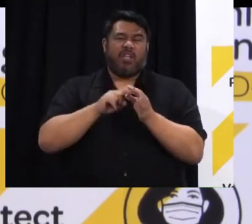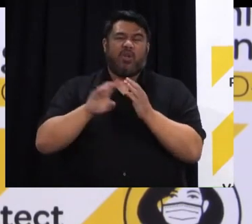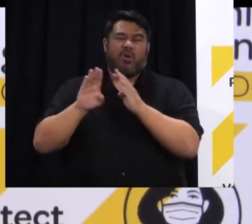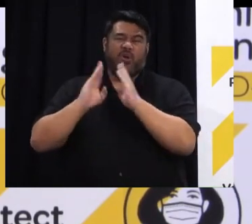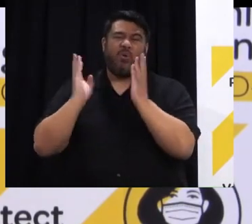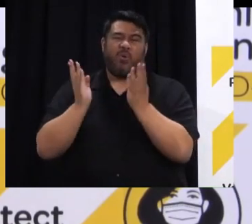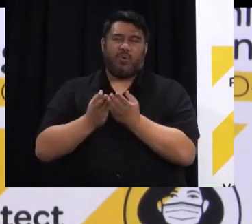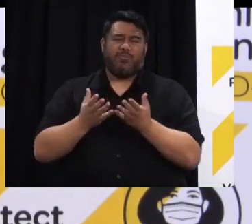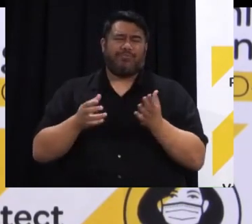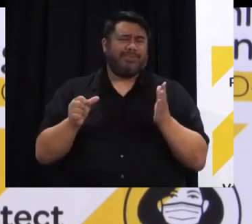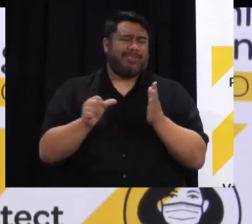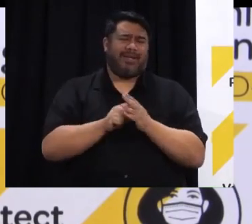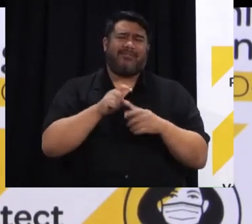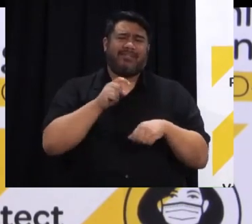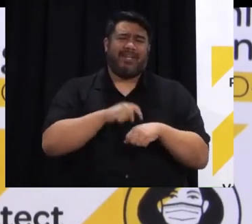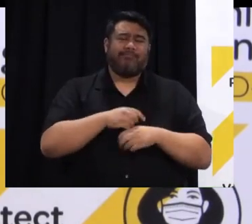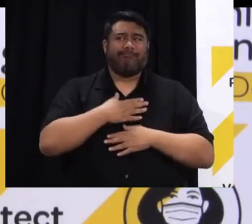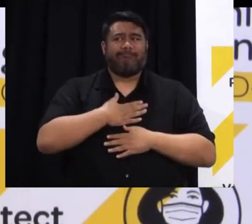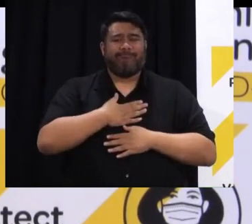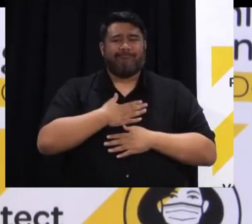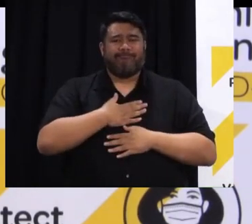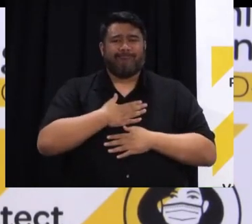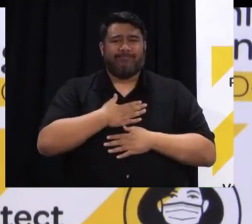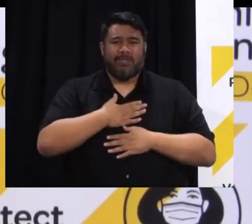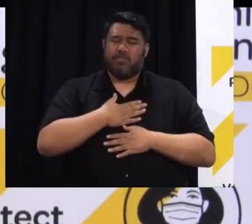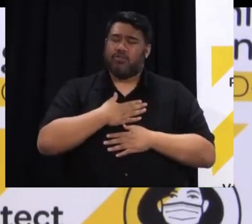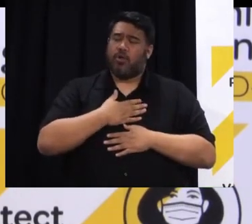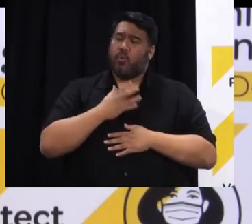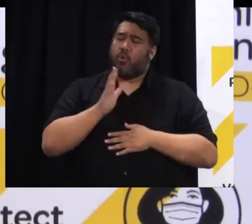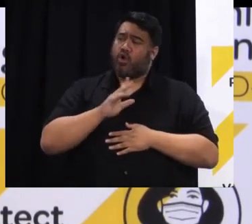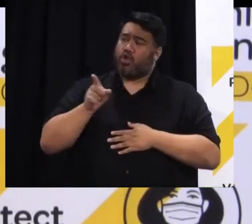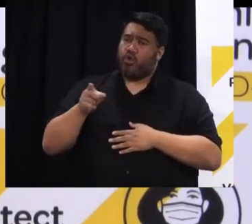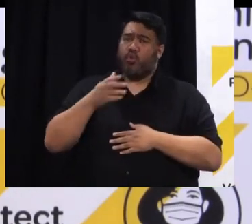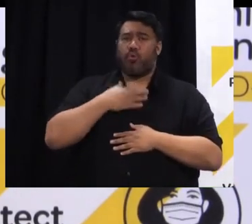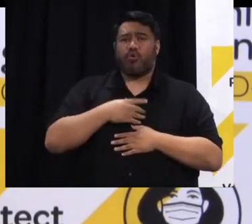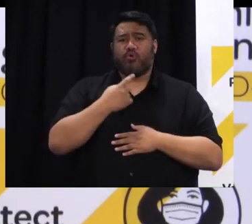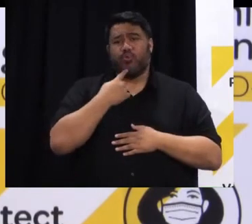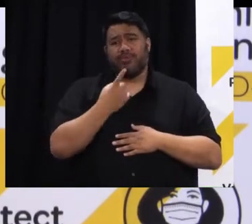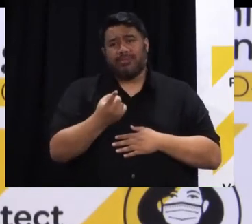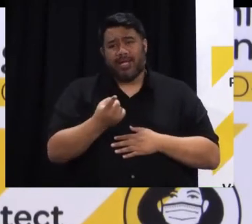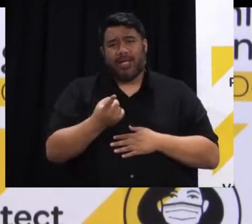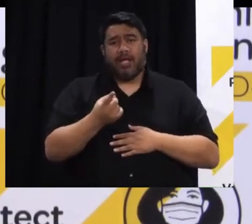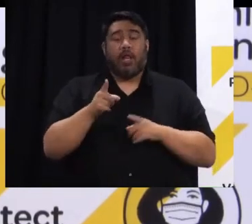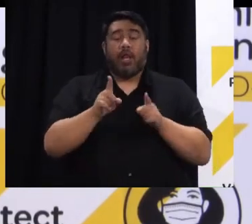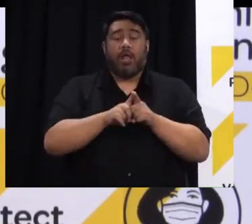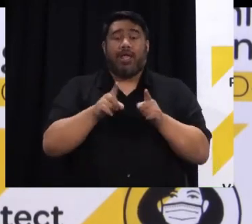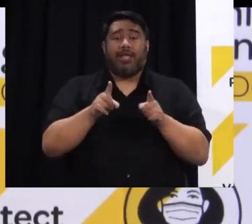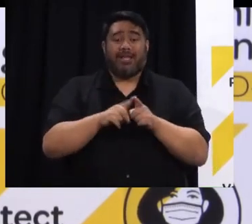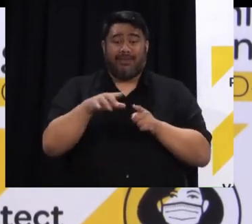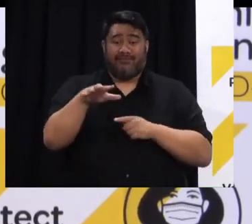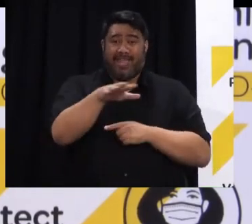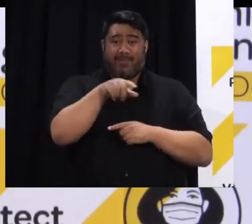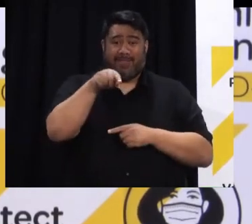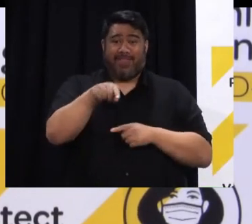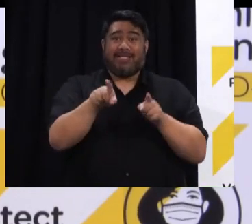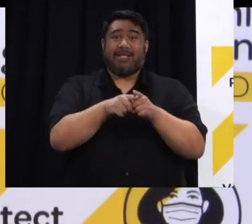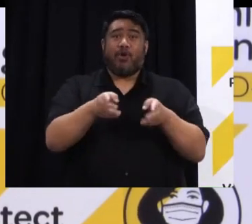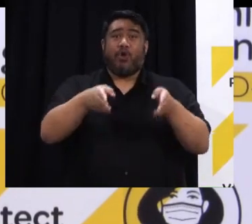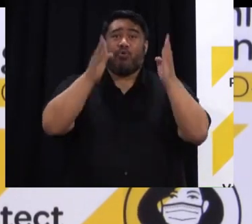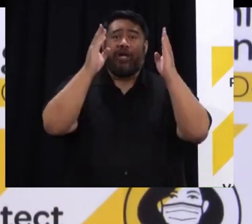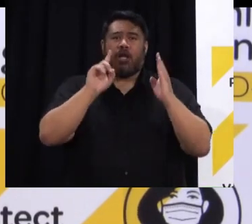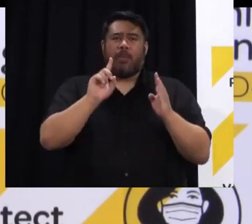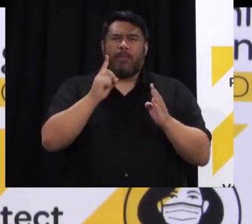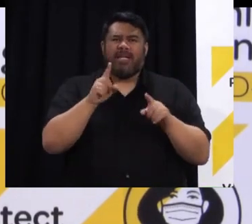with things it's a bit of a tough time so what's your message to those whanau members split up over different rooms and struggling with things?